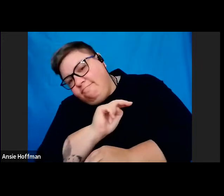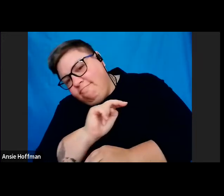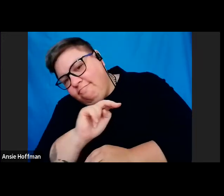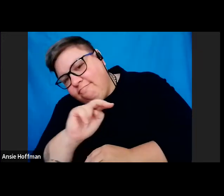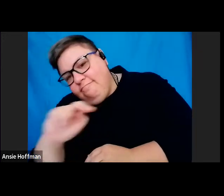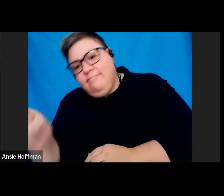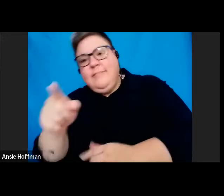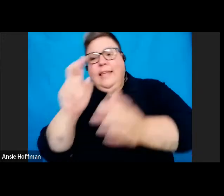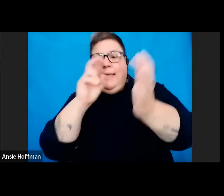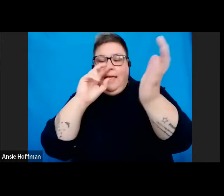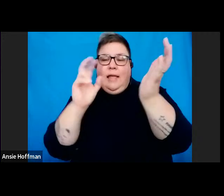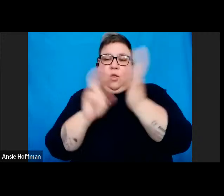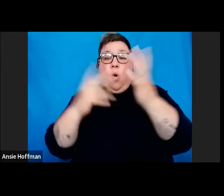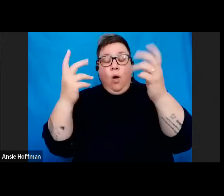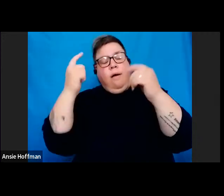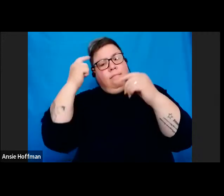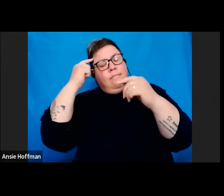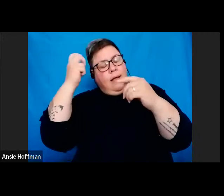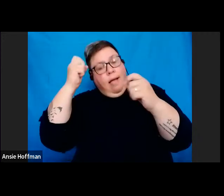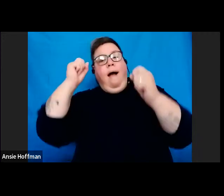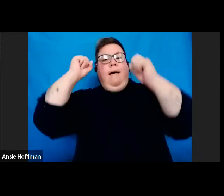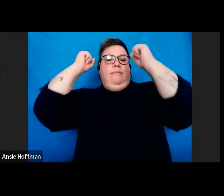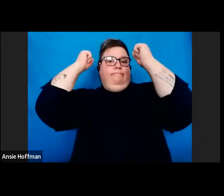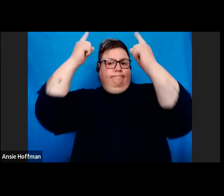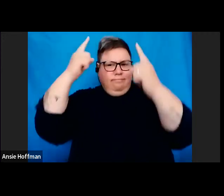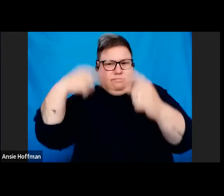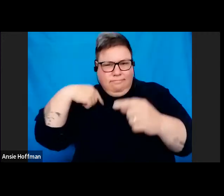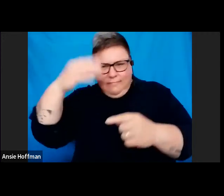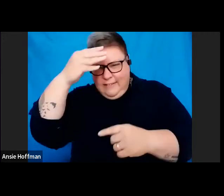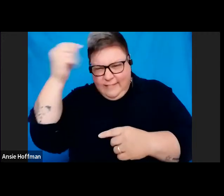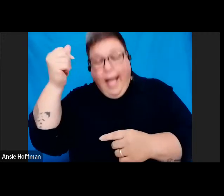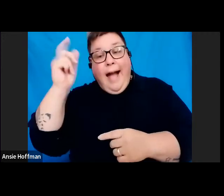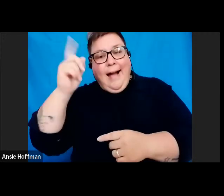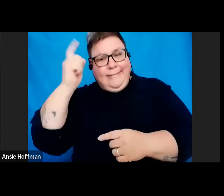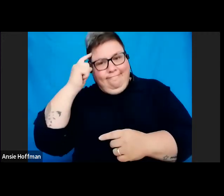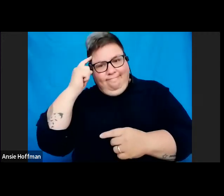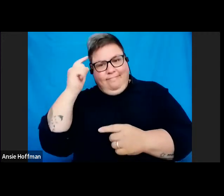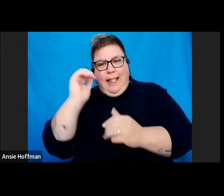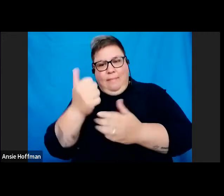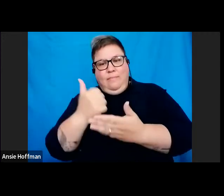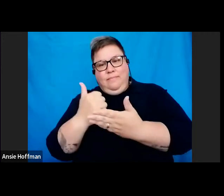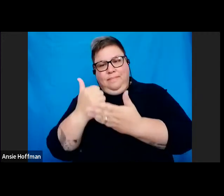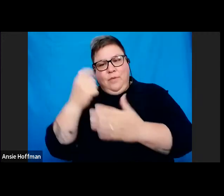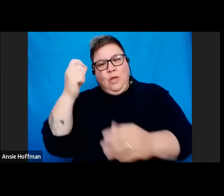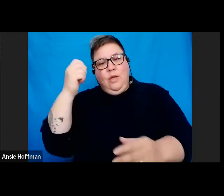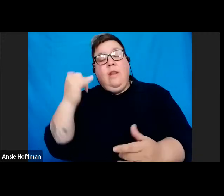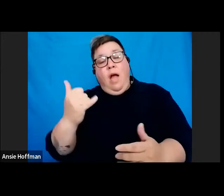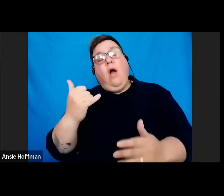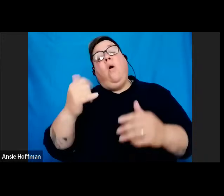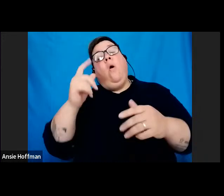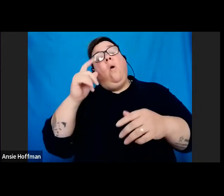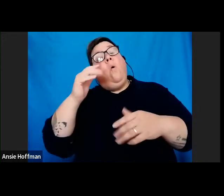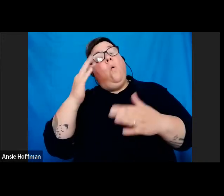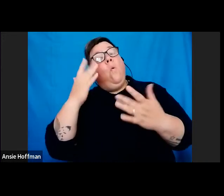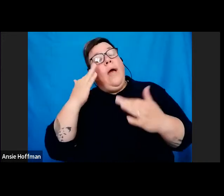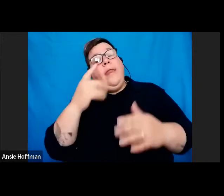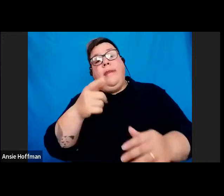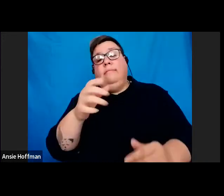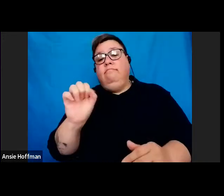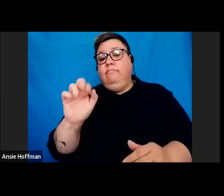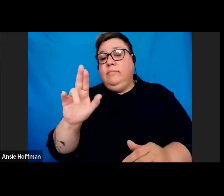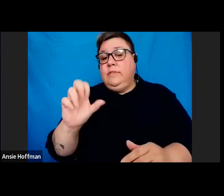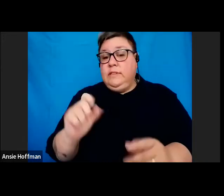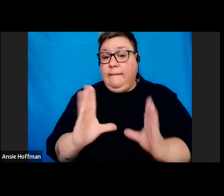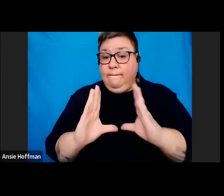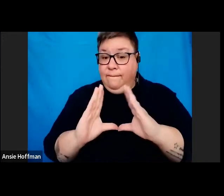just want to refresh your mind. We also ask that you take a short survey at the end of the webinar, which